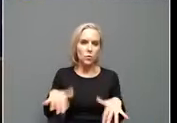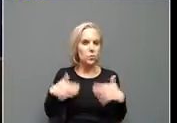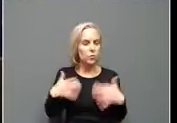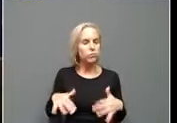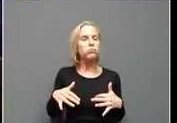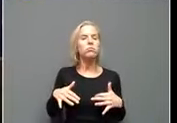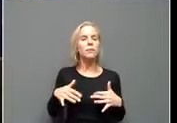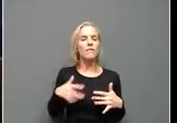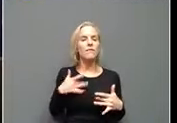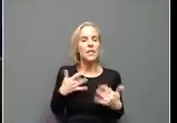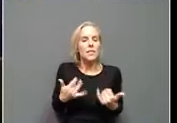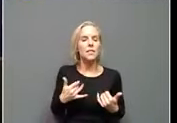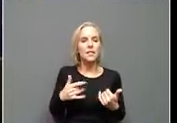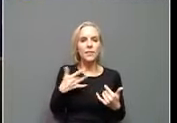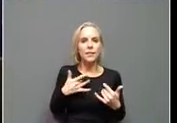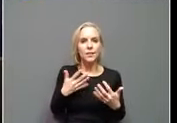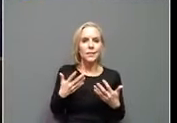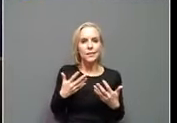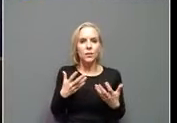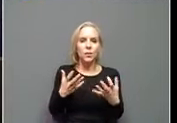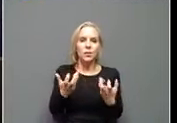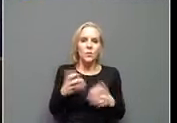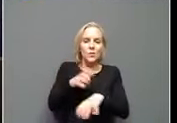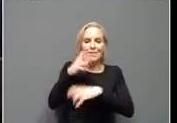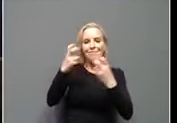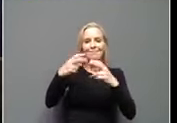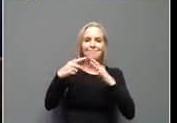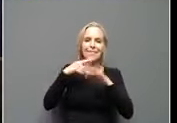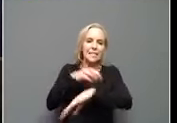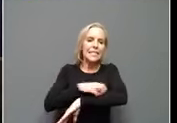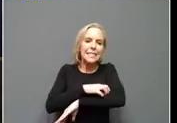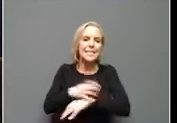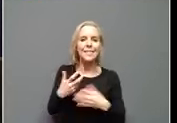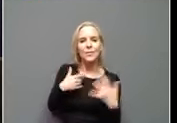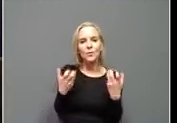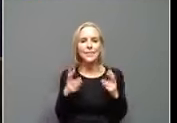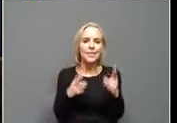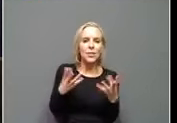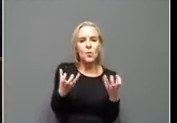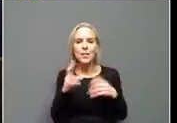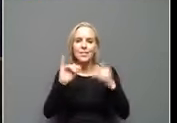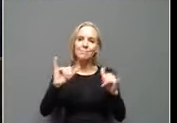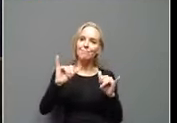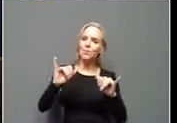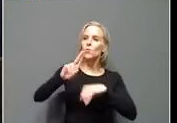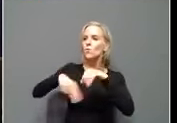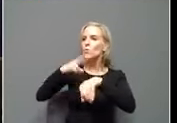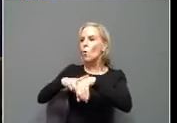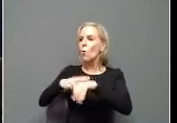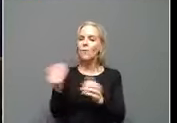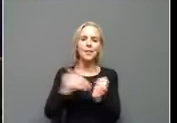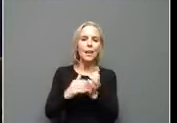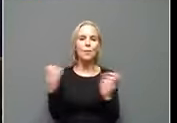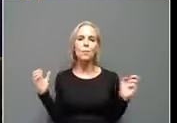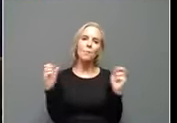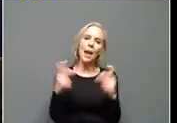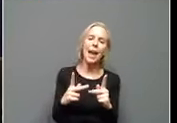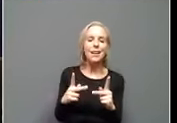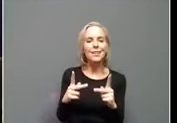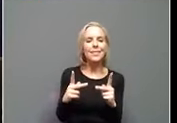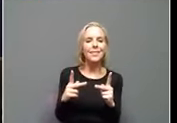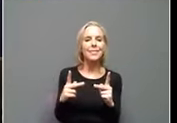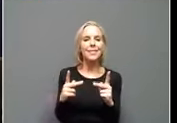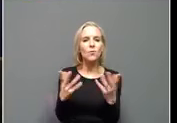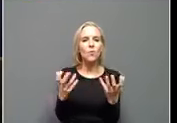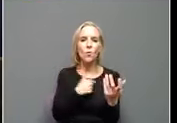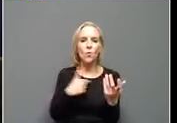itching even more than normal for normalcy to be able to do what we love to do.